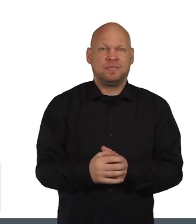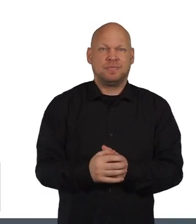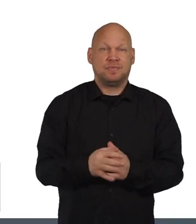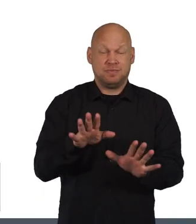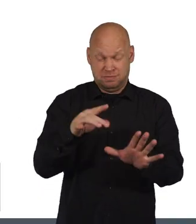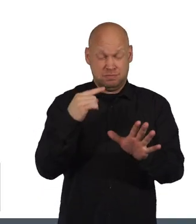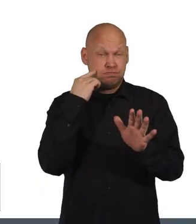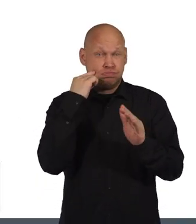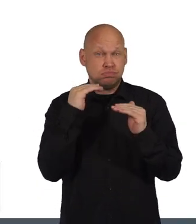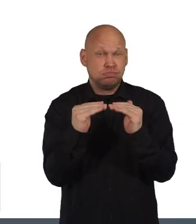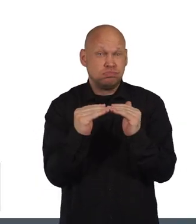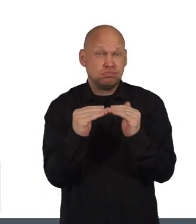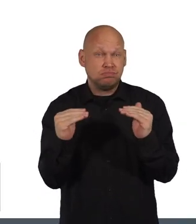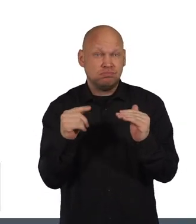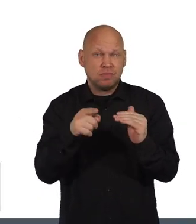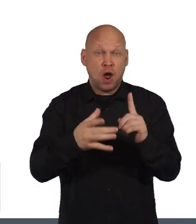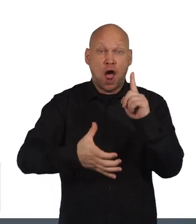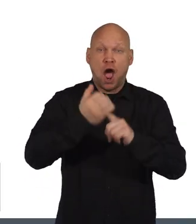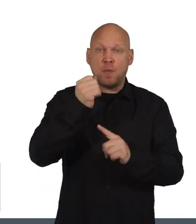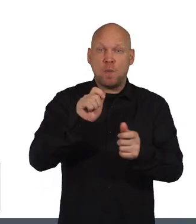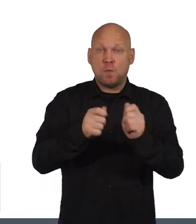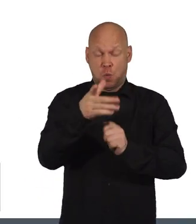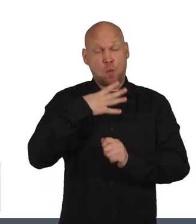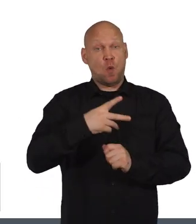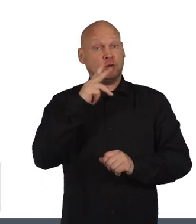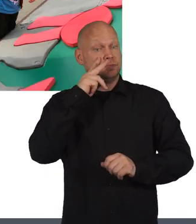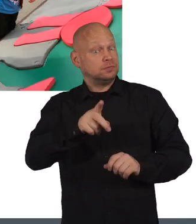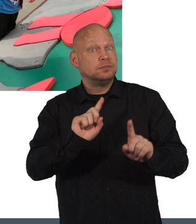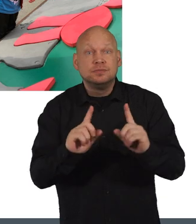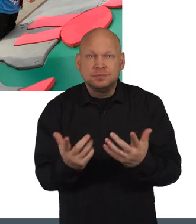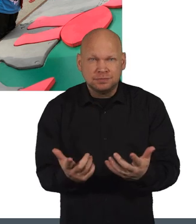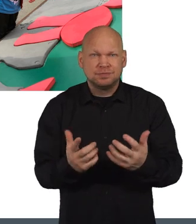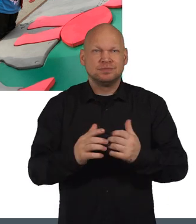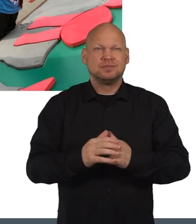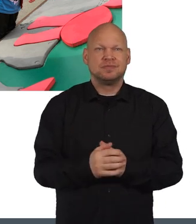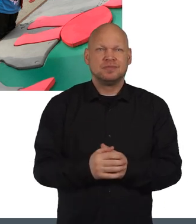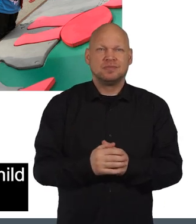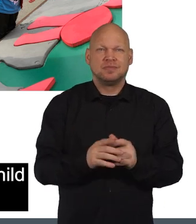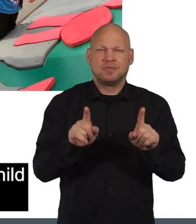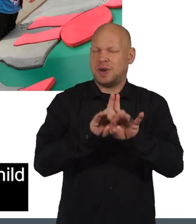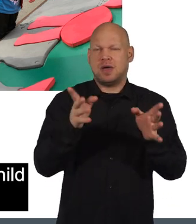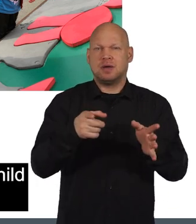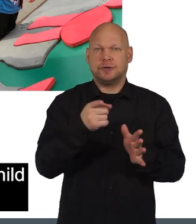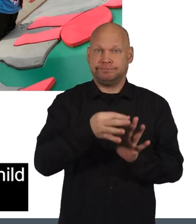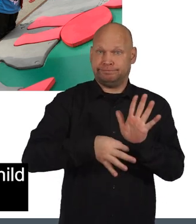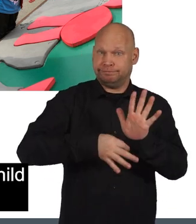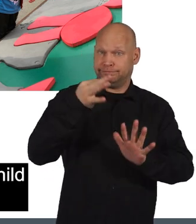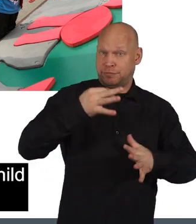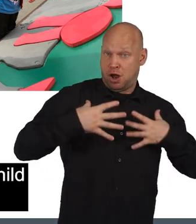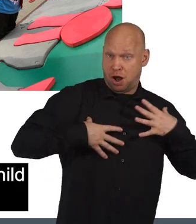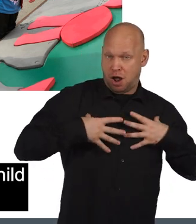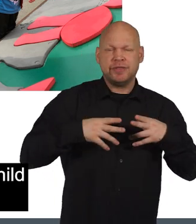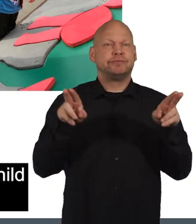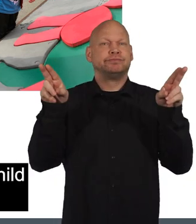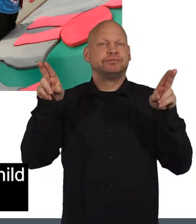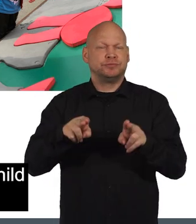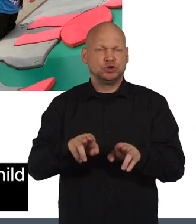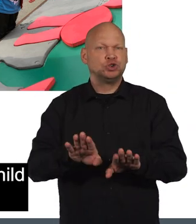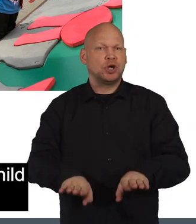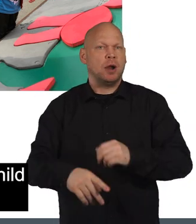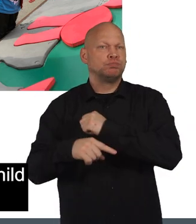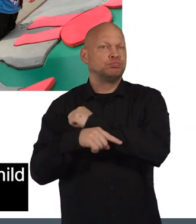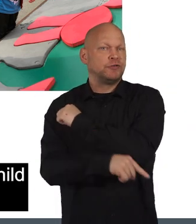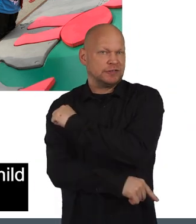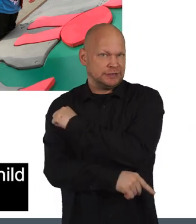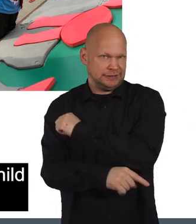At its simplest level, an outcome is the change you want to see. Examples are improved health and reduced